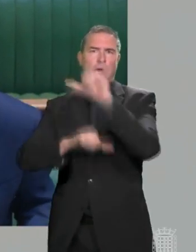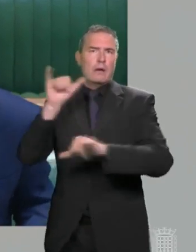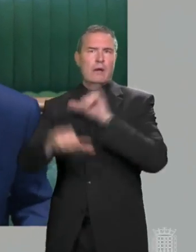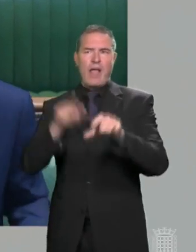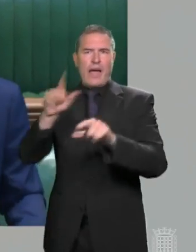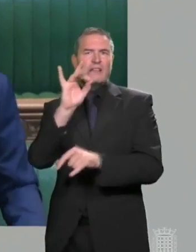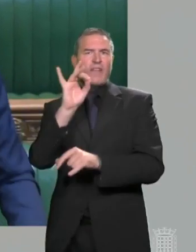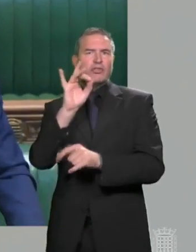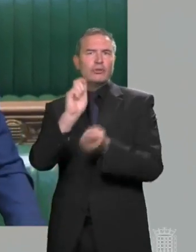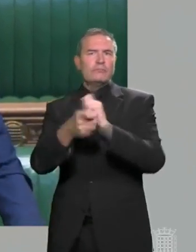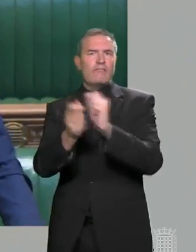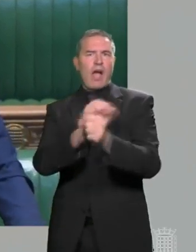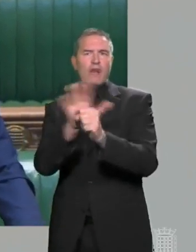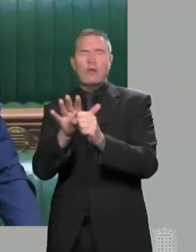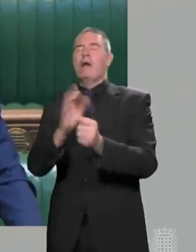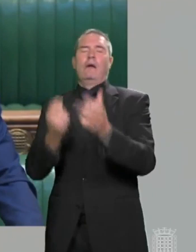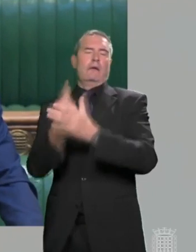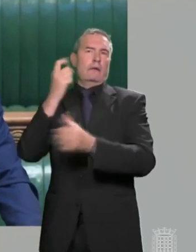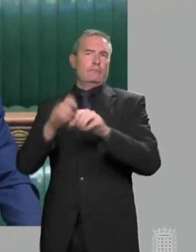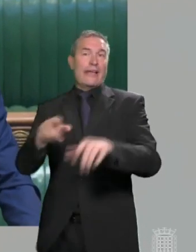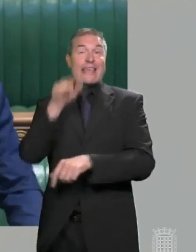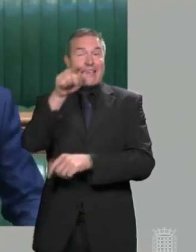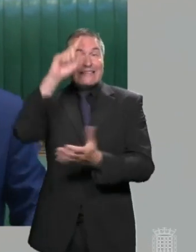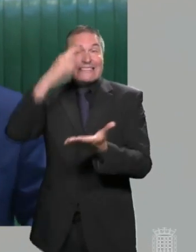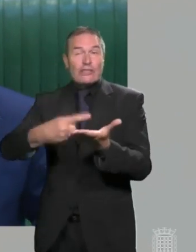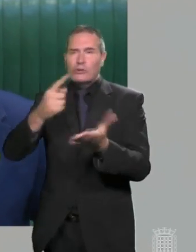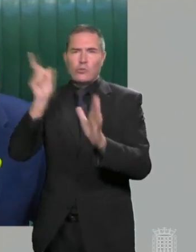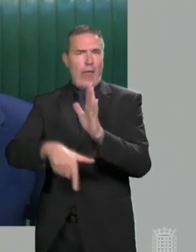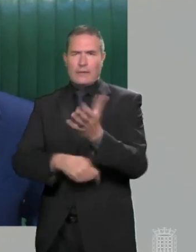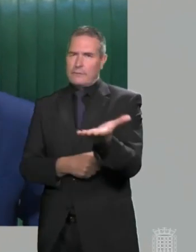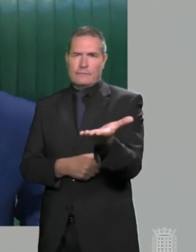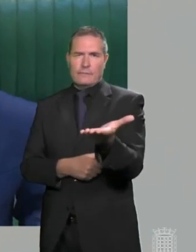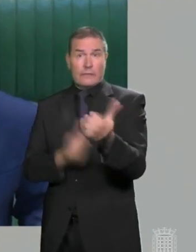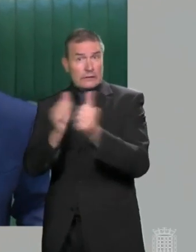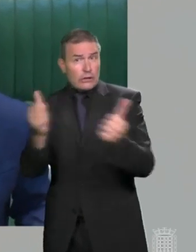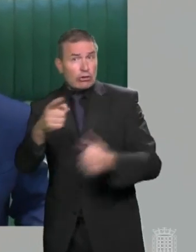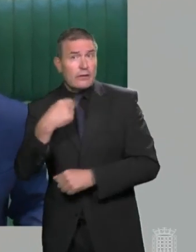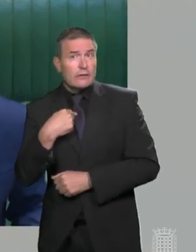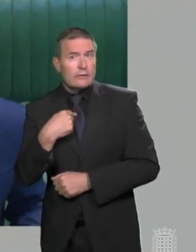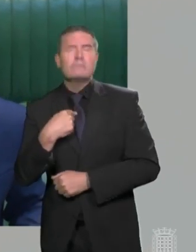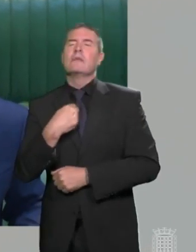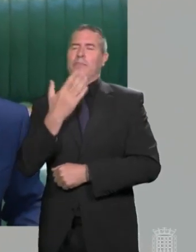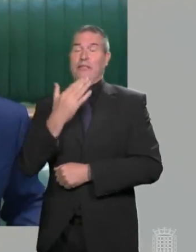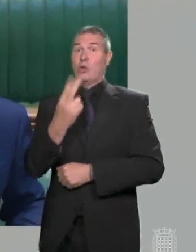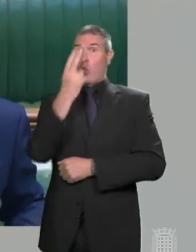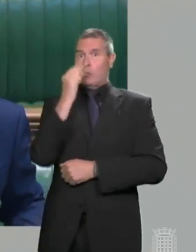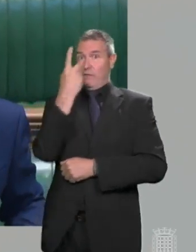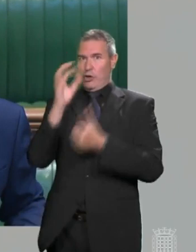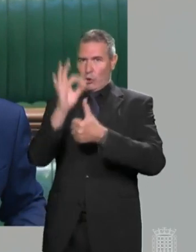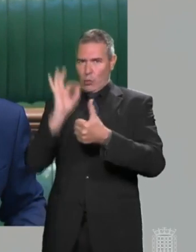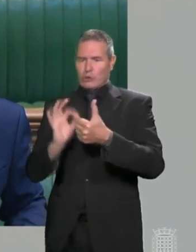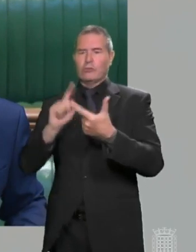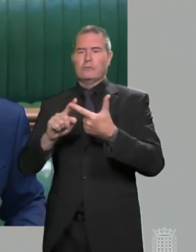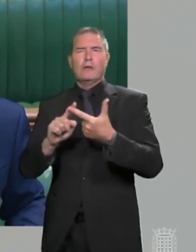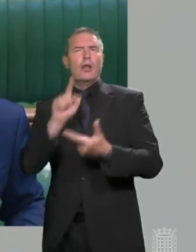inevitable. It was the consequence of his indecision. If the Prime Minister disagrees with me, and he answered the first question, no, what